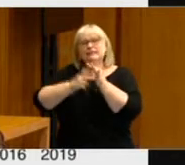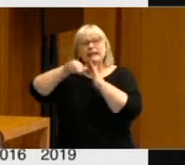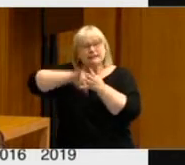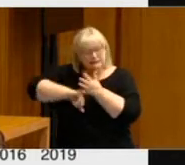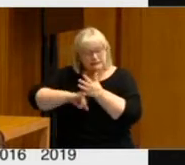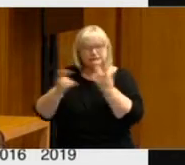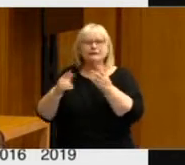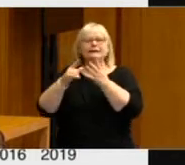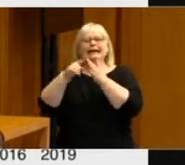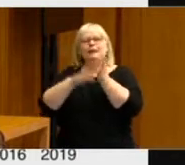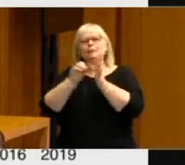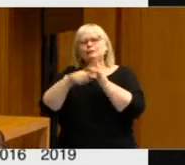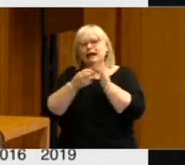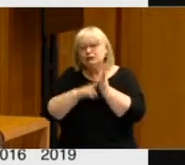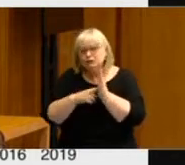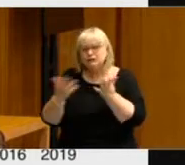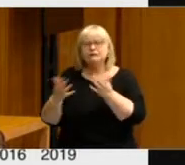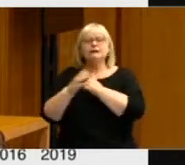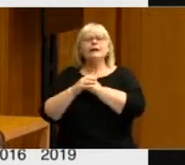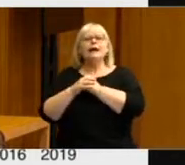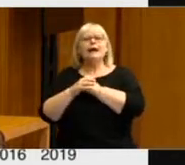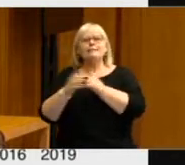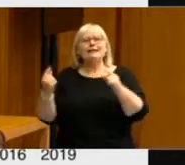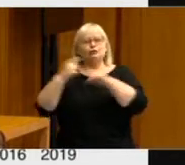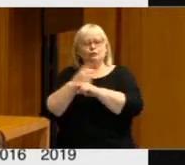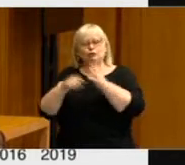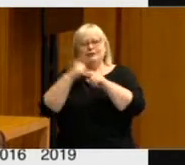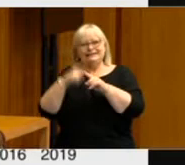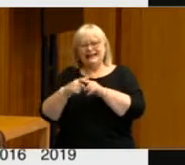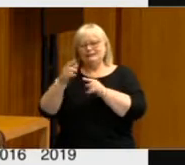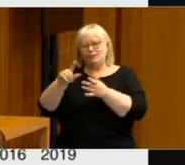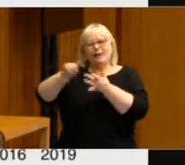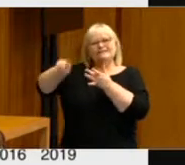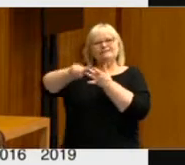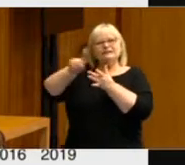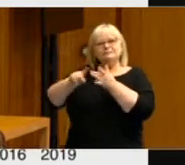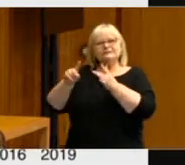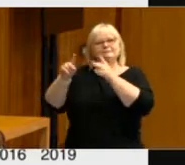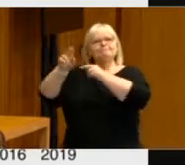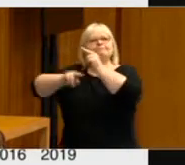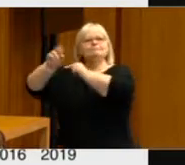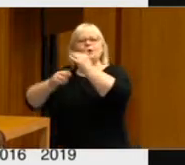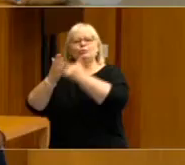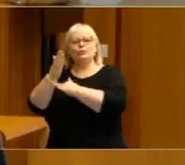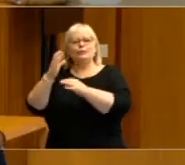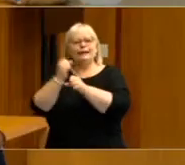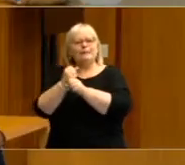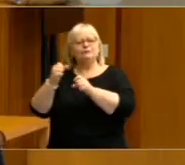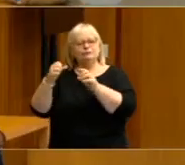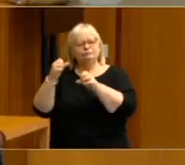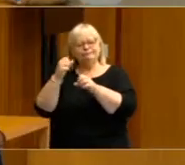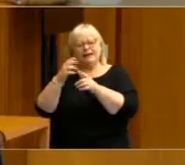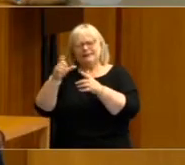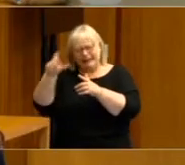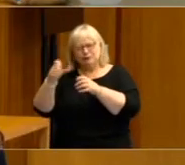tax imputation and also changes to the taxation of investment properties through capital gains tax and negative